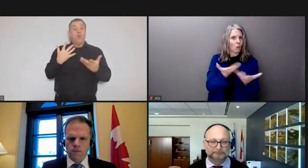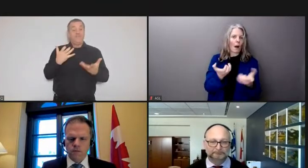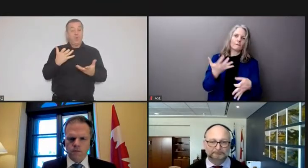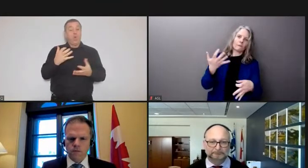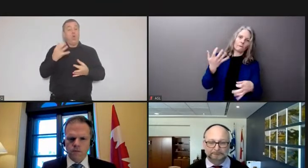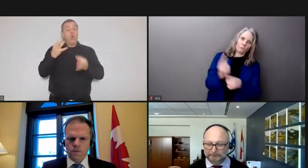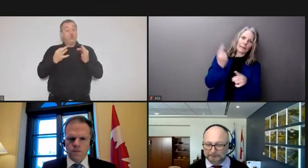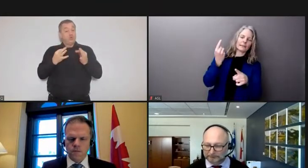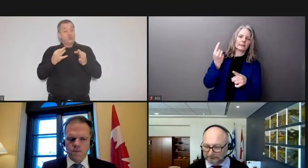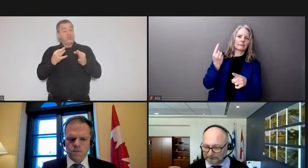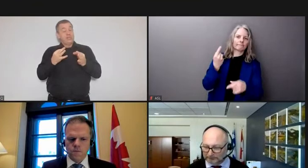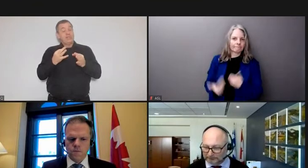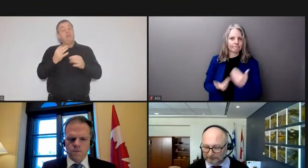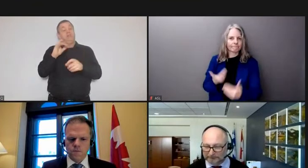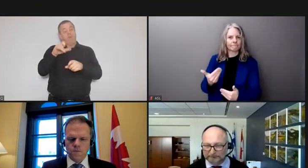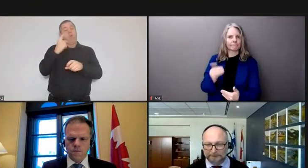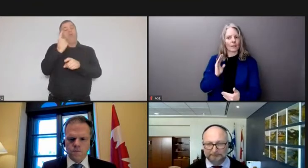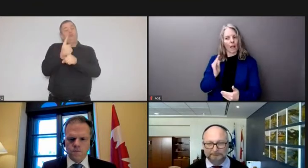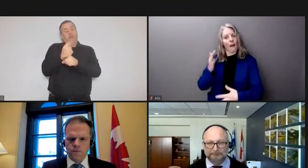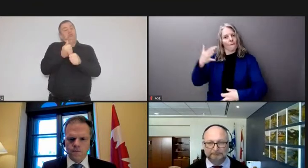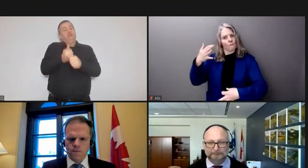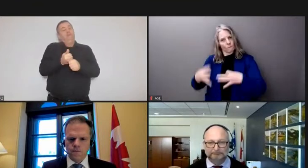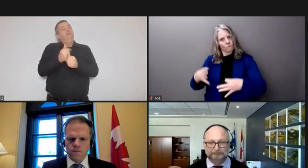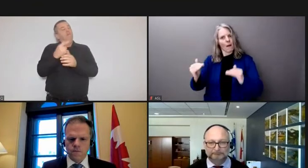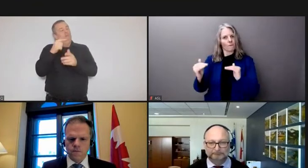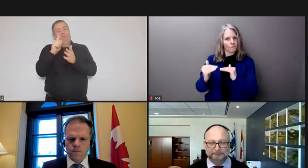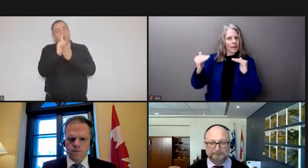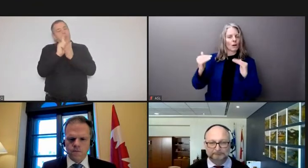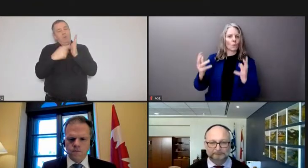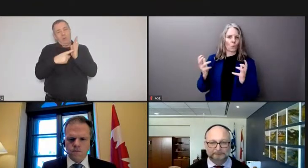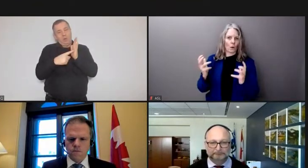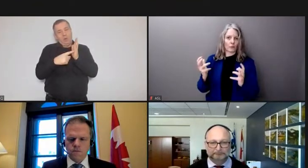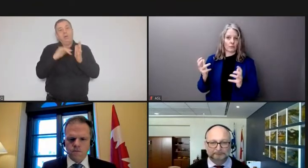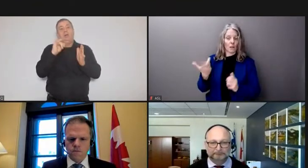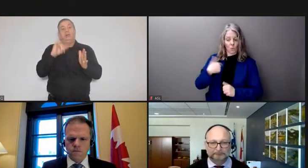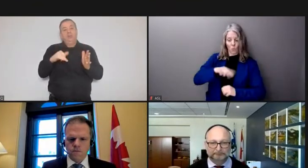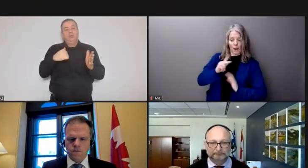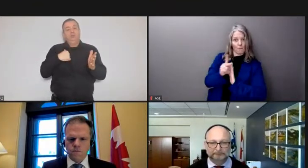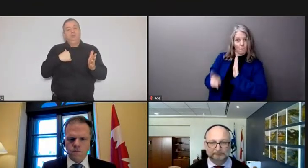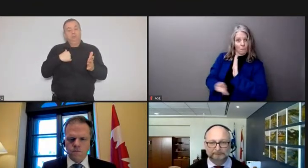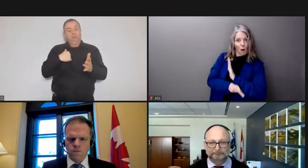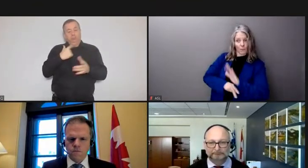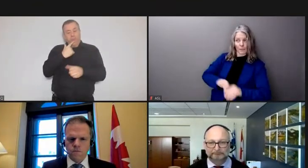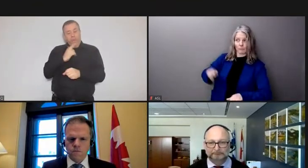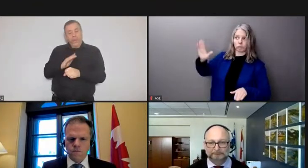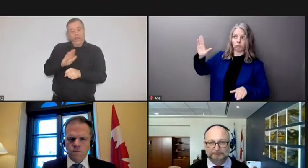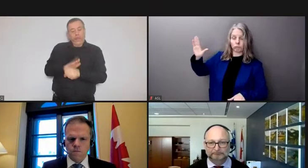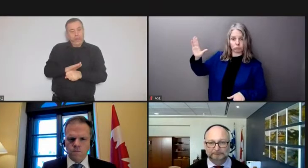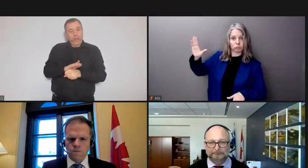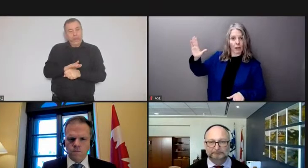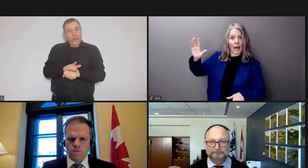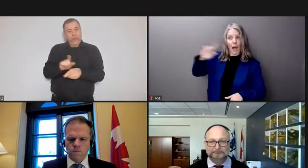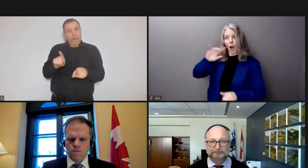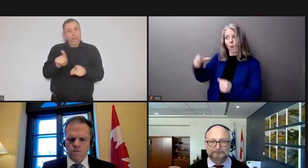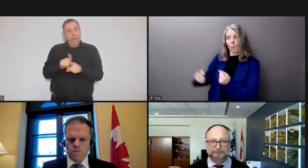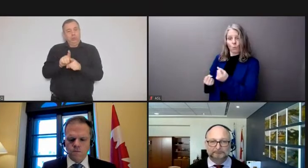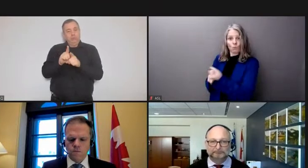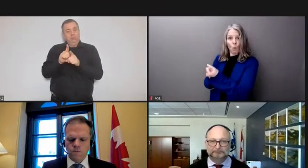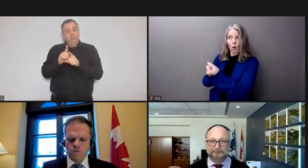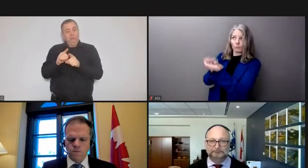that is our sworn duty as members of parliament as ministers of the crown and you know as Canadians